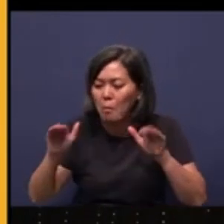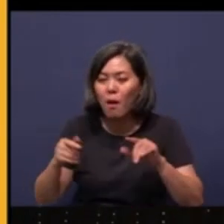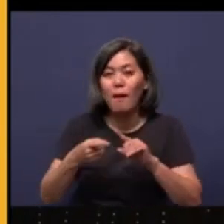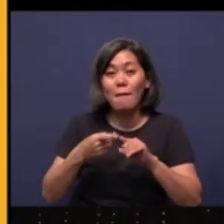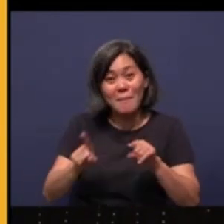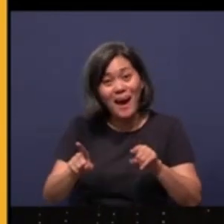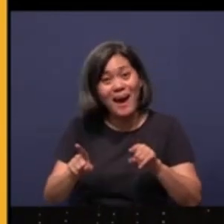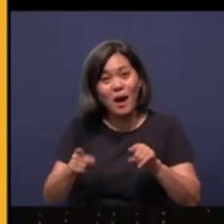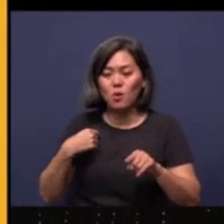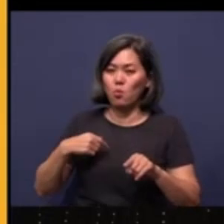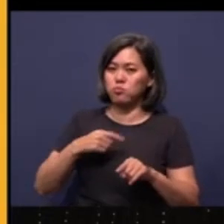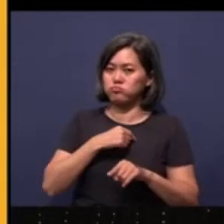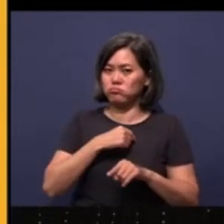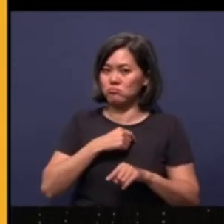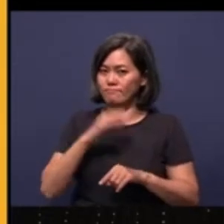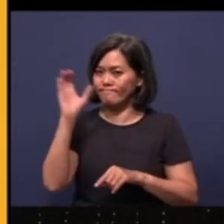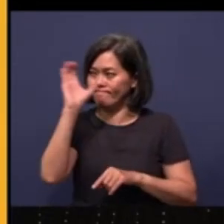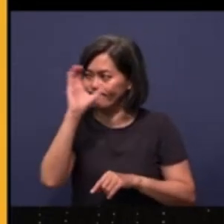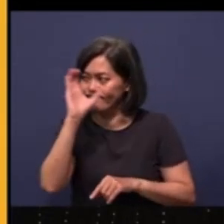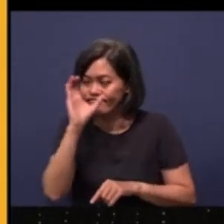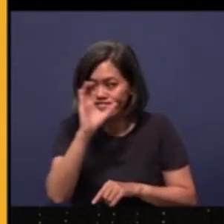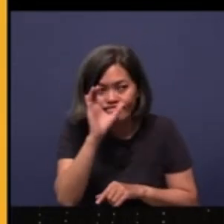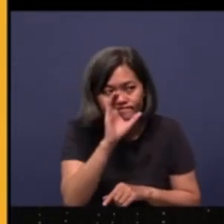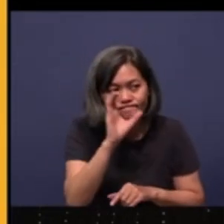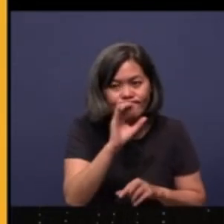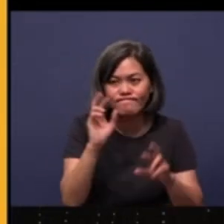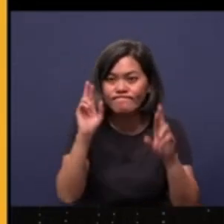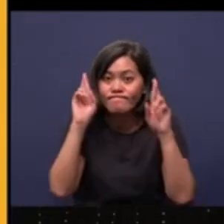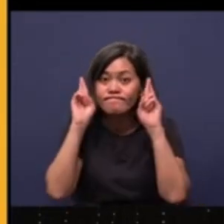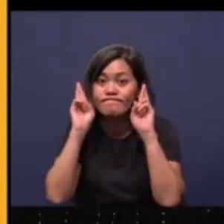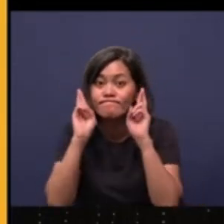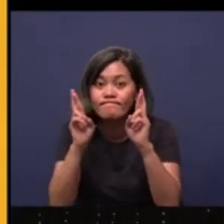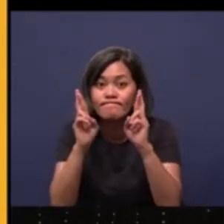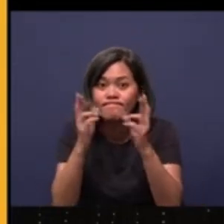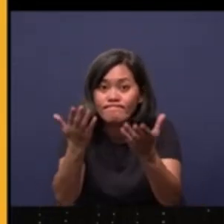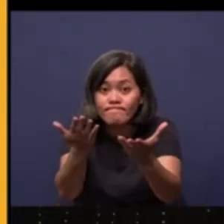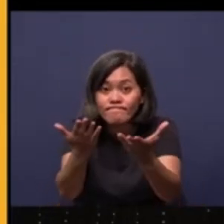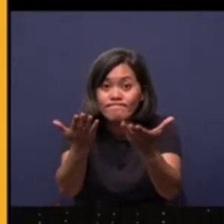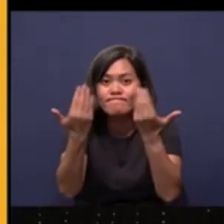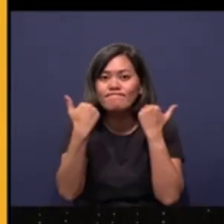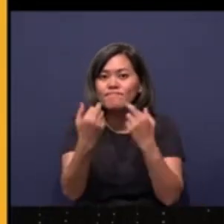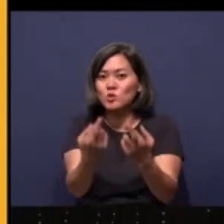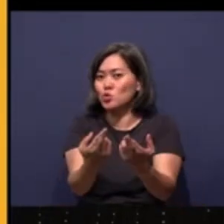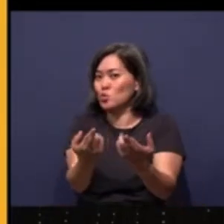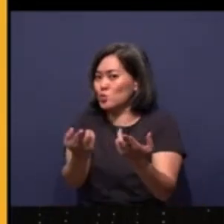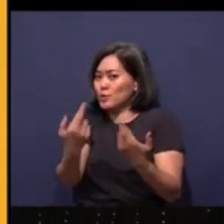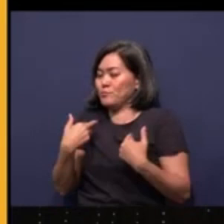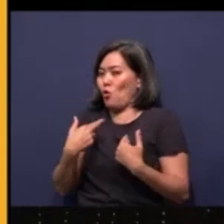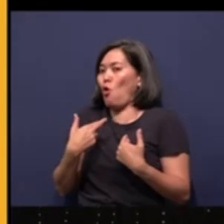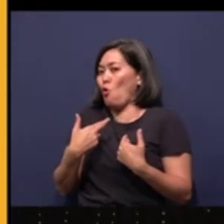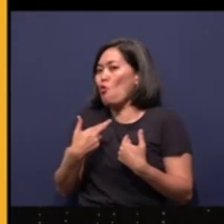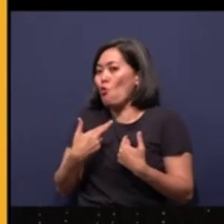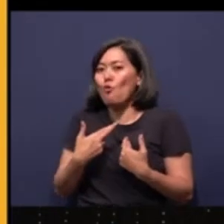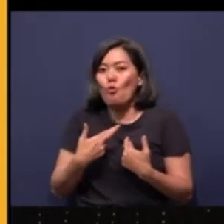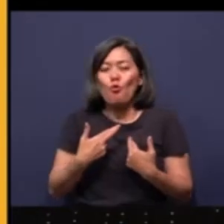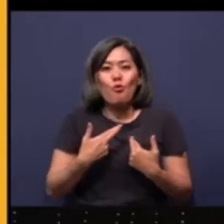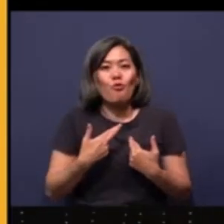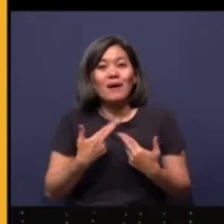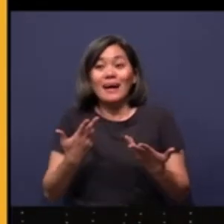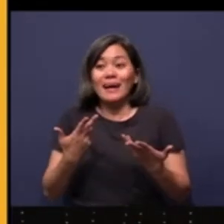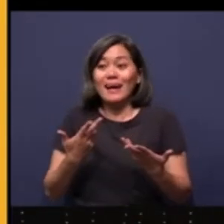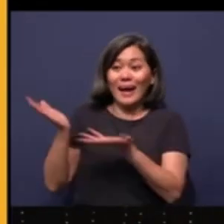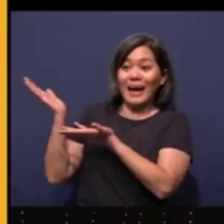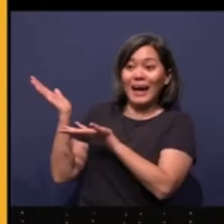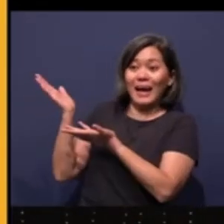we are looking. We are looking. Hope you all will respond to us. Oh, it's